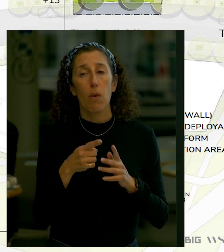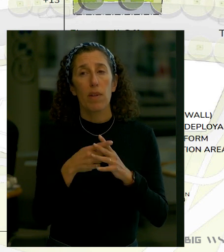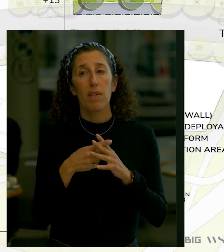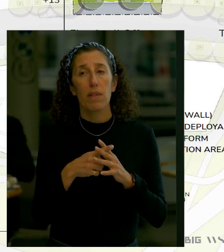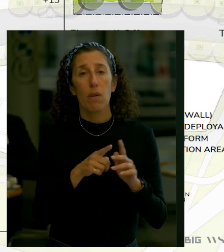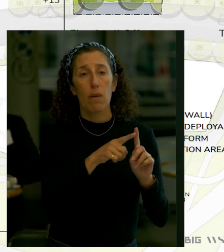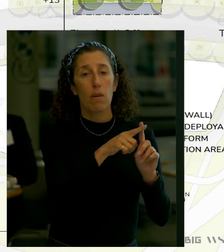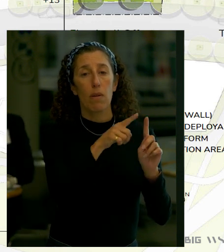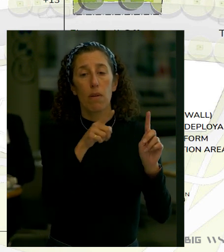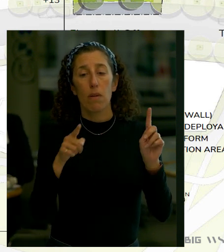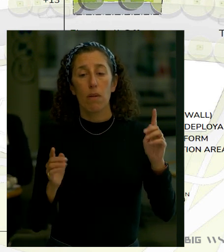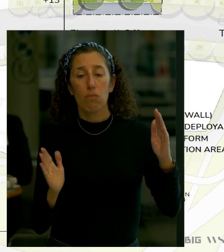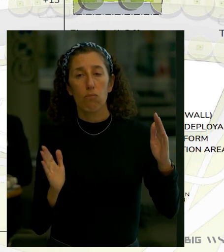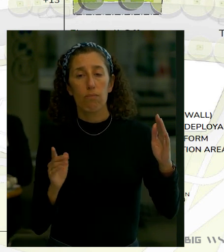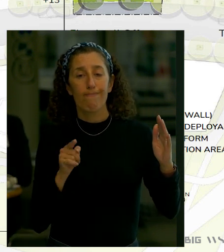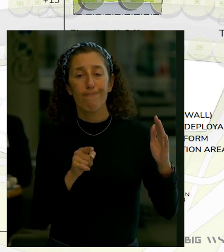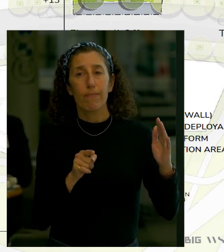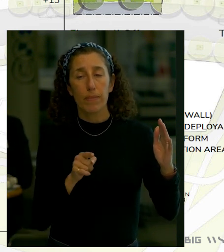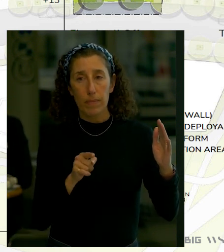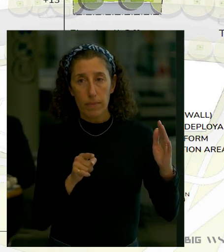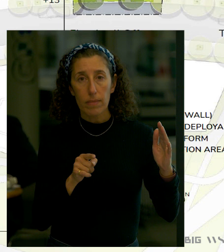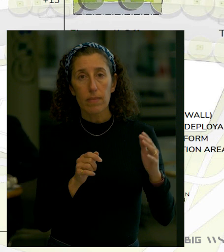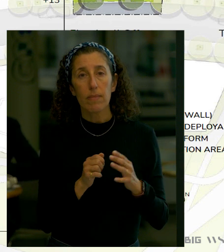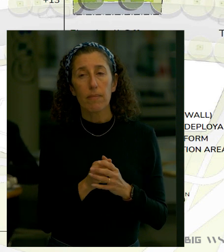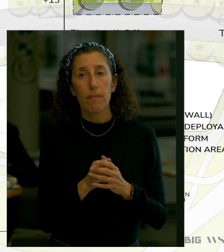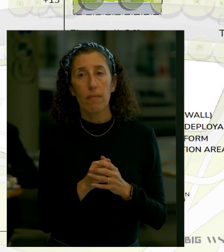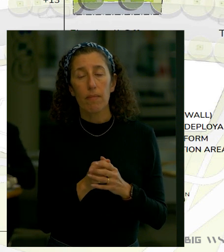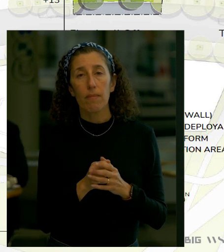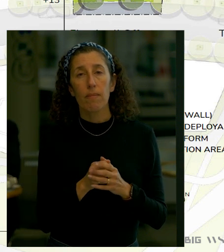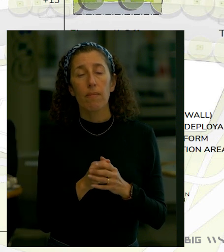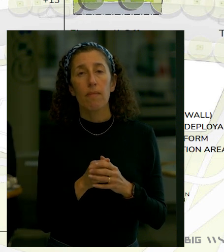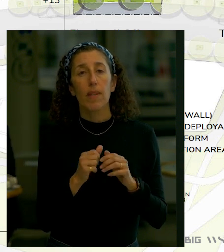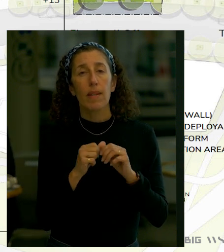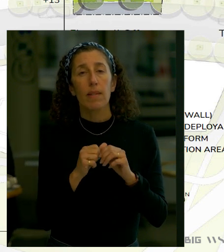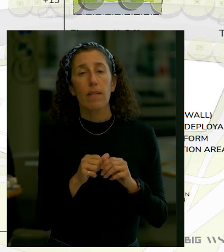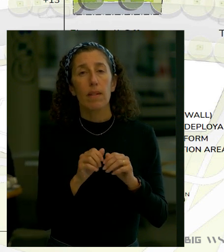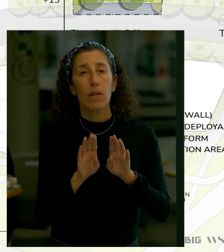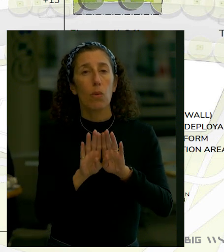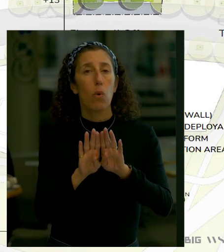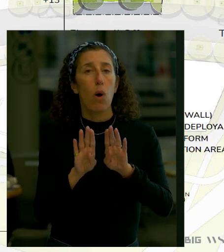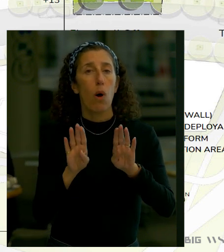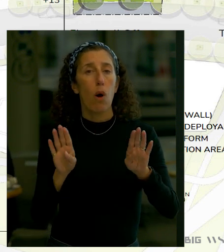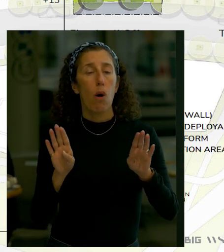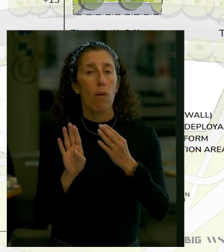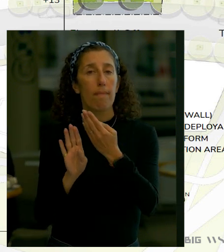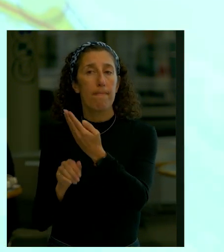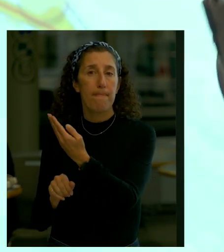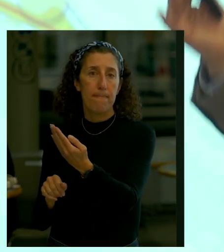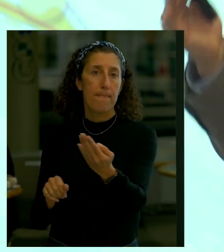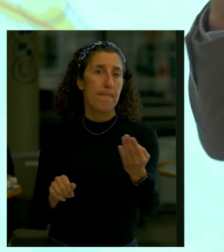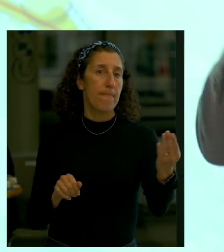continue along and we follow the existing wall that goes along river terrace because we're trying to